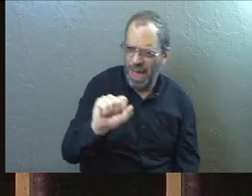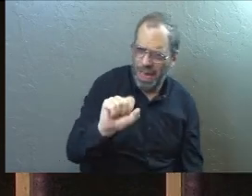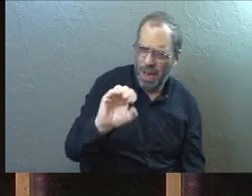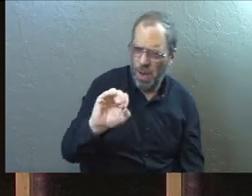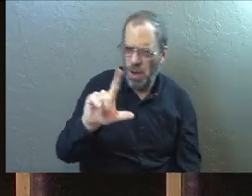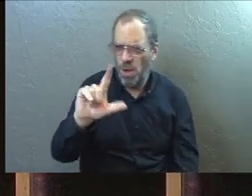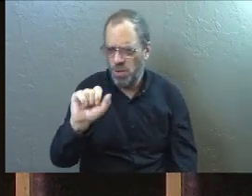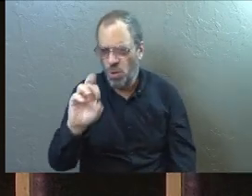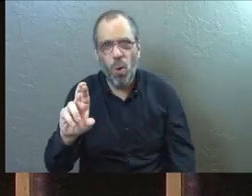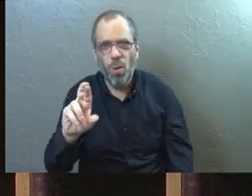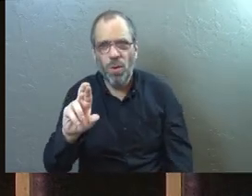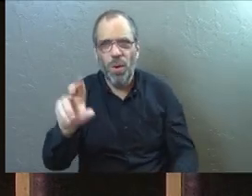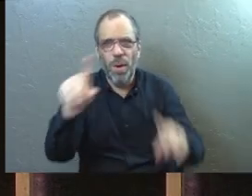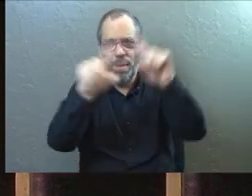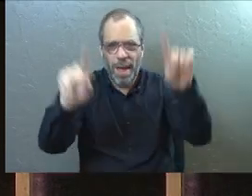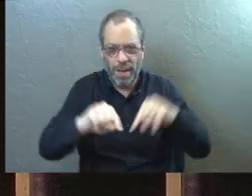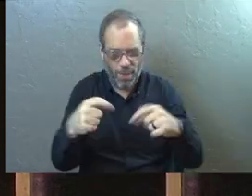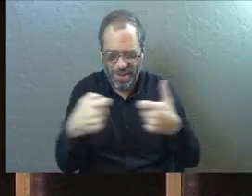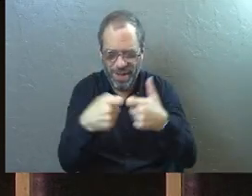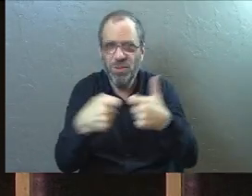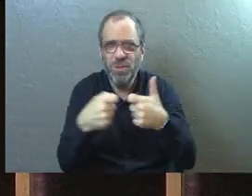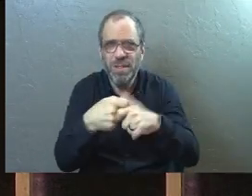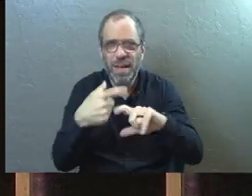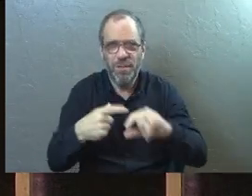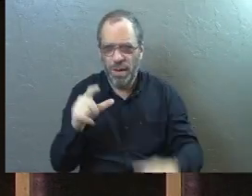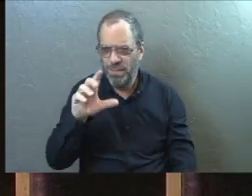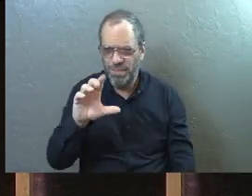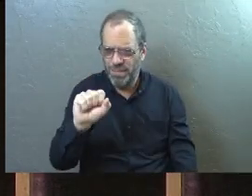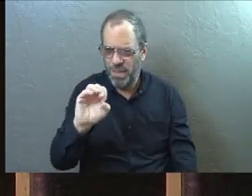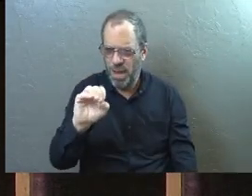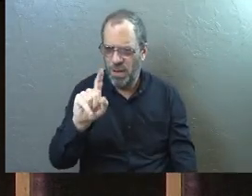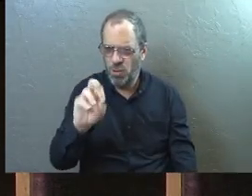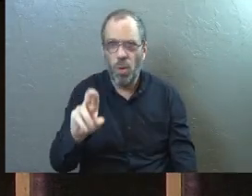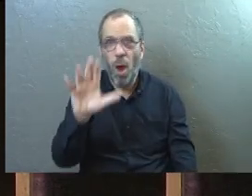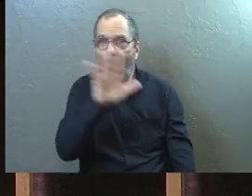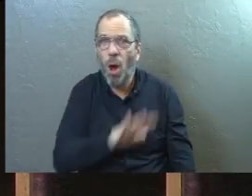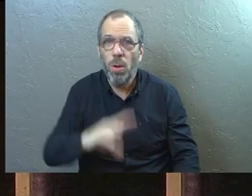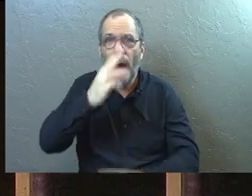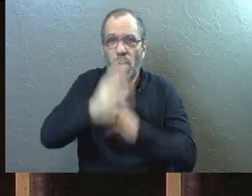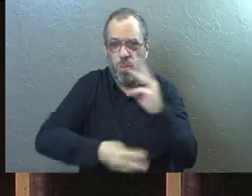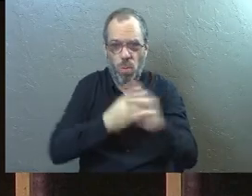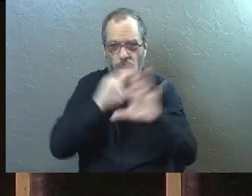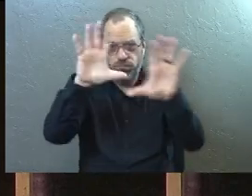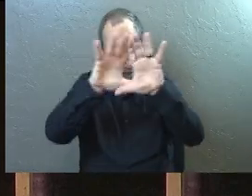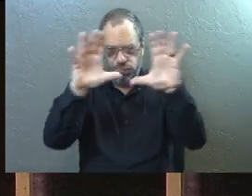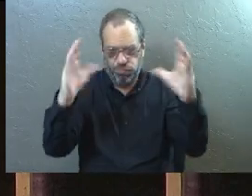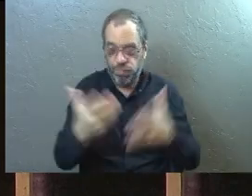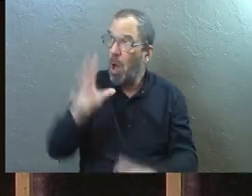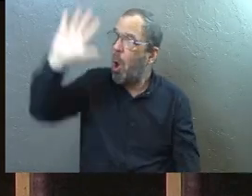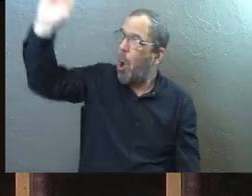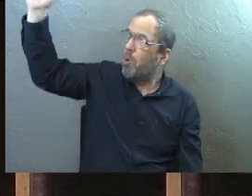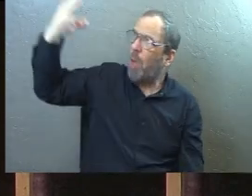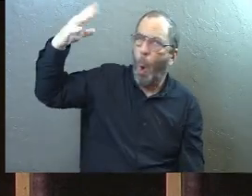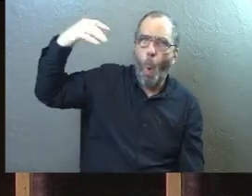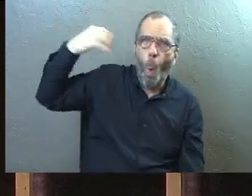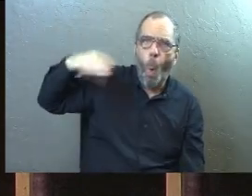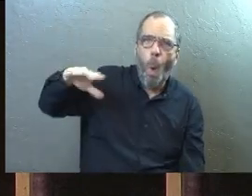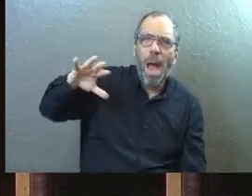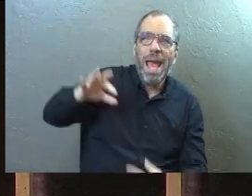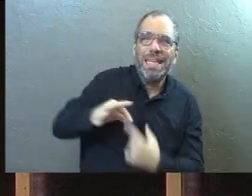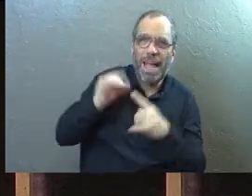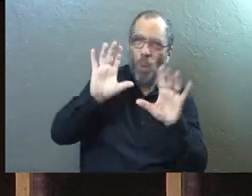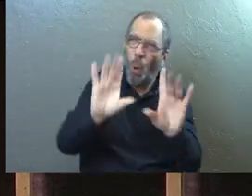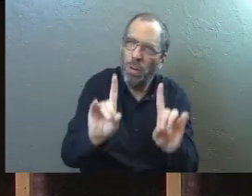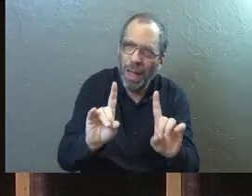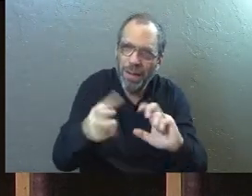of our own and get electricity out of it all across the globe. And the sun is big enough, except